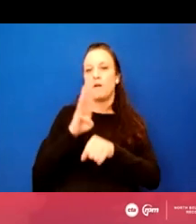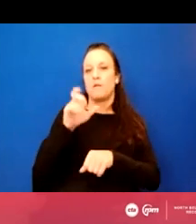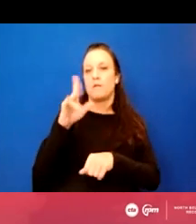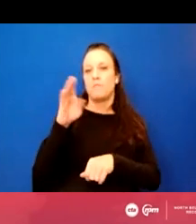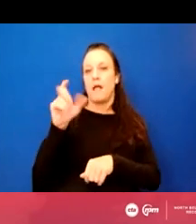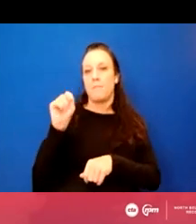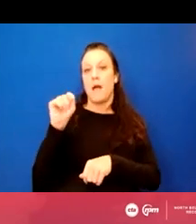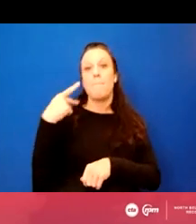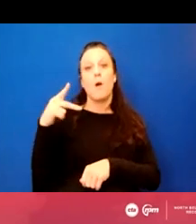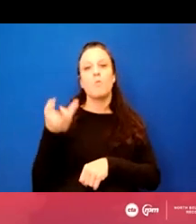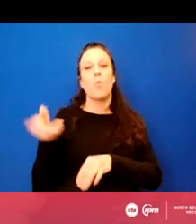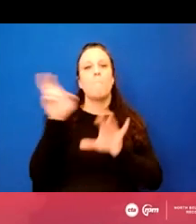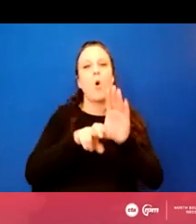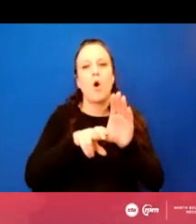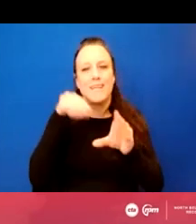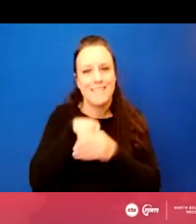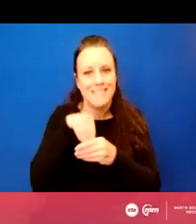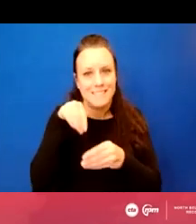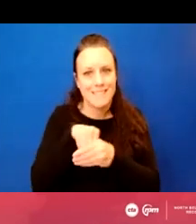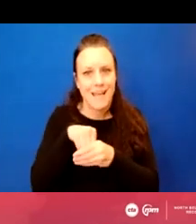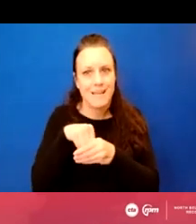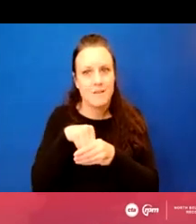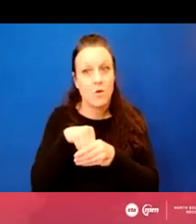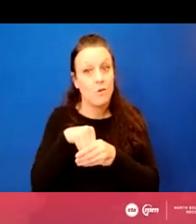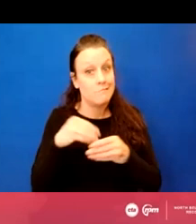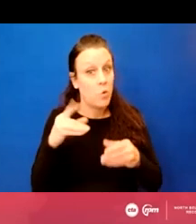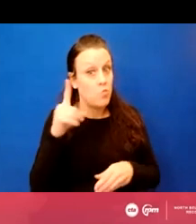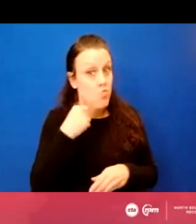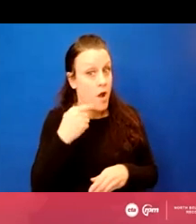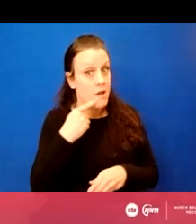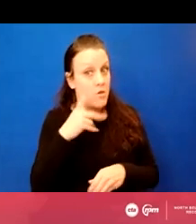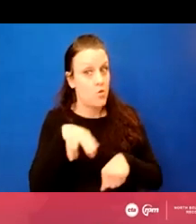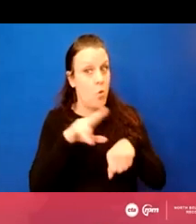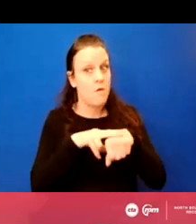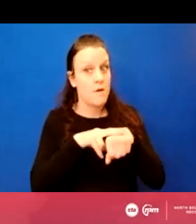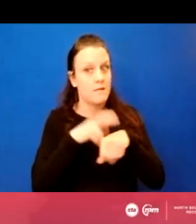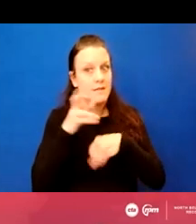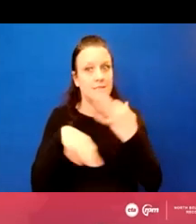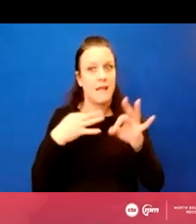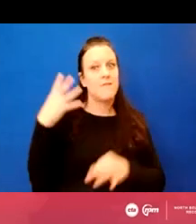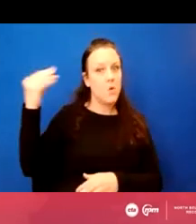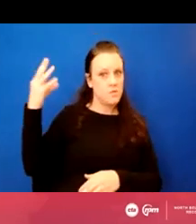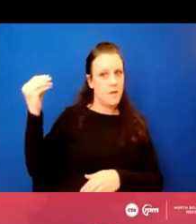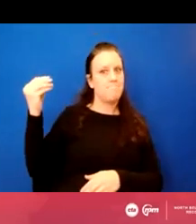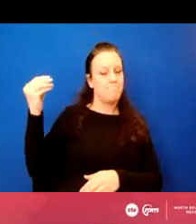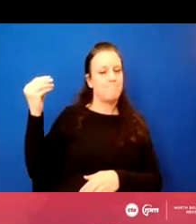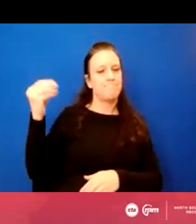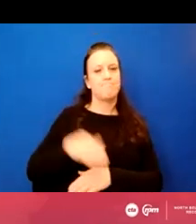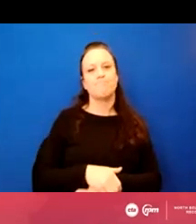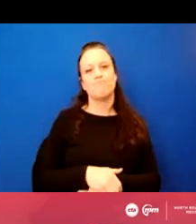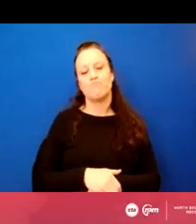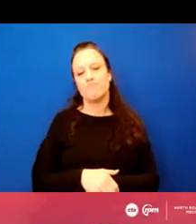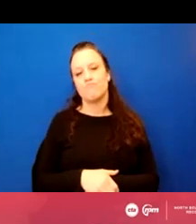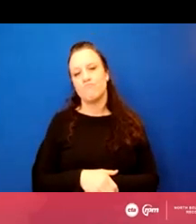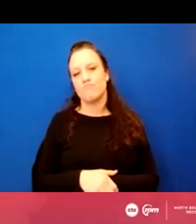line trains will board on the inside track where the red line side is now of their normal platforms instead of the outside track. Next slide, please.